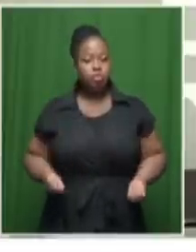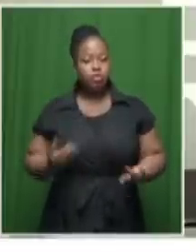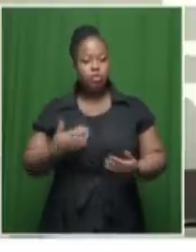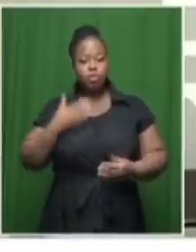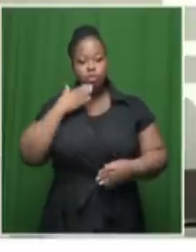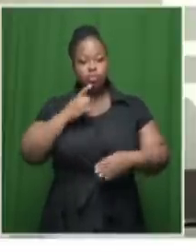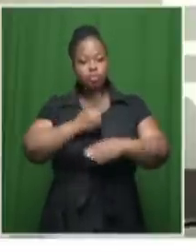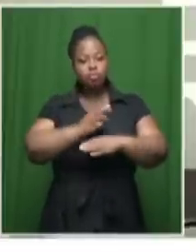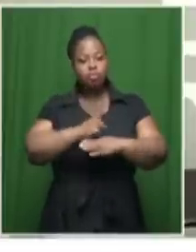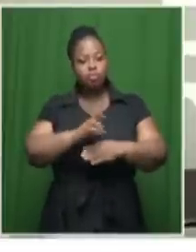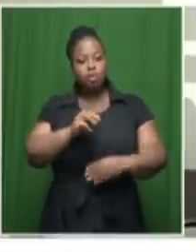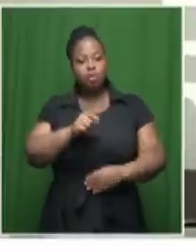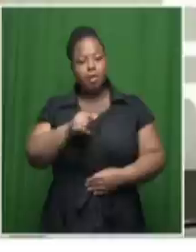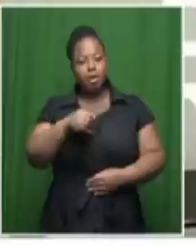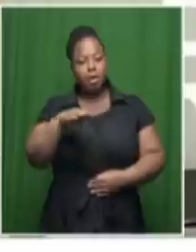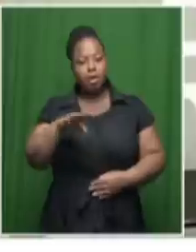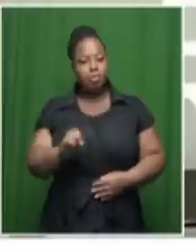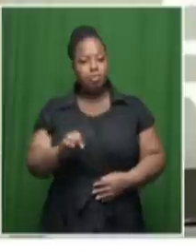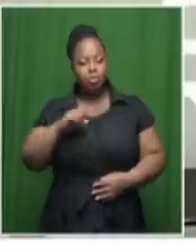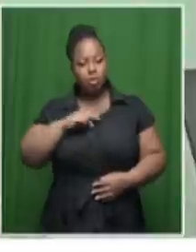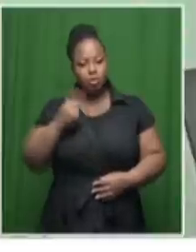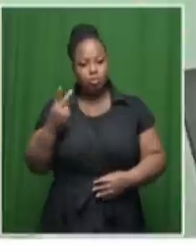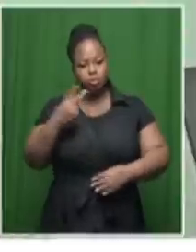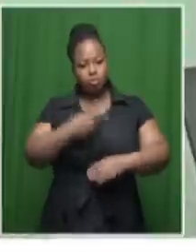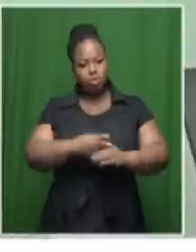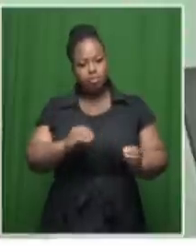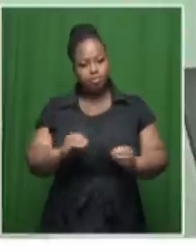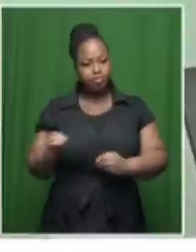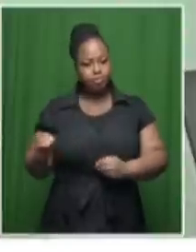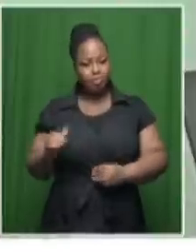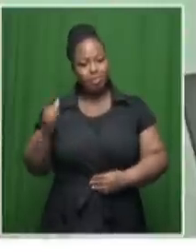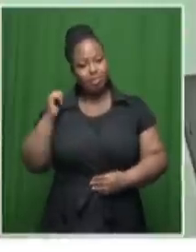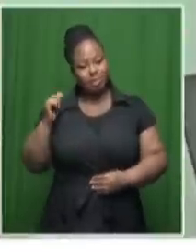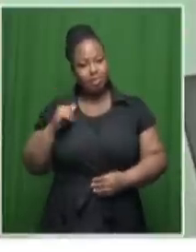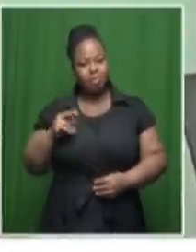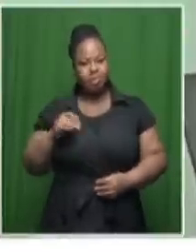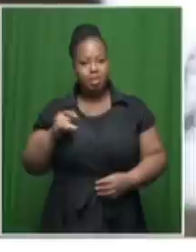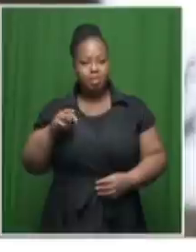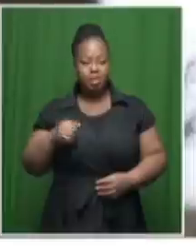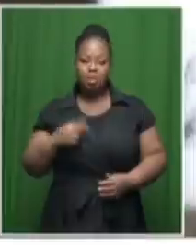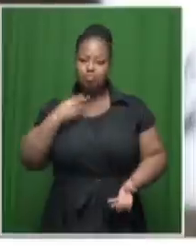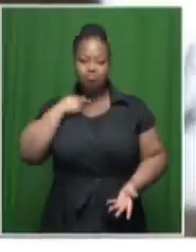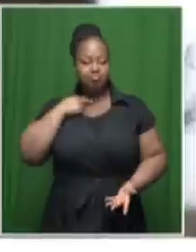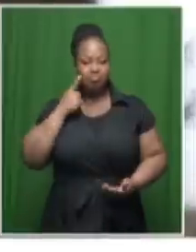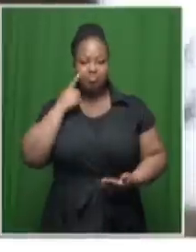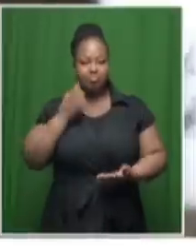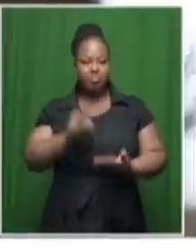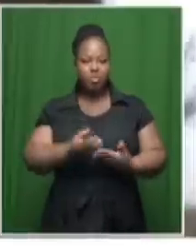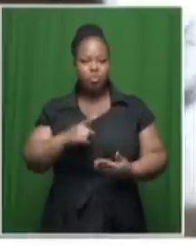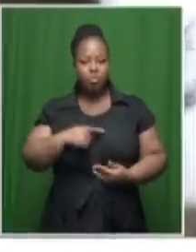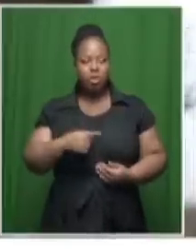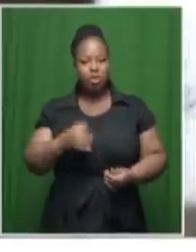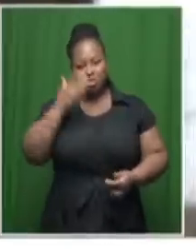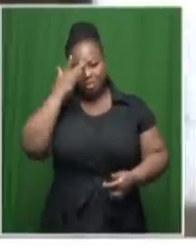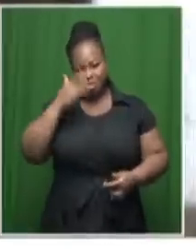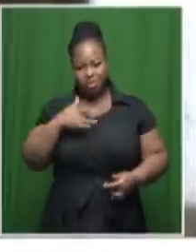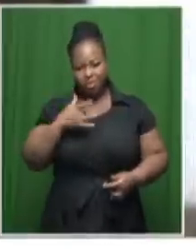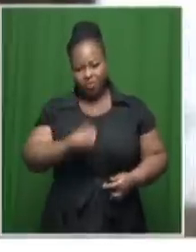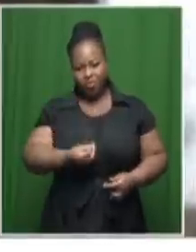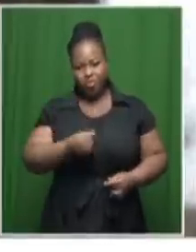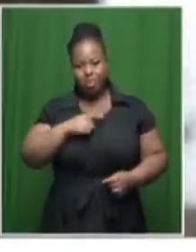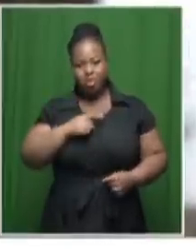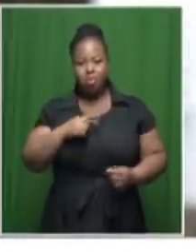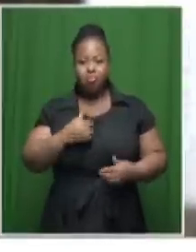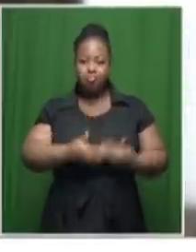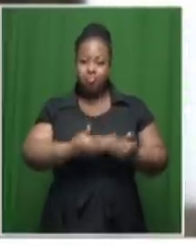Dr. Mahabo Manamela, after a two-day delay. Yesterday, Manamela failed to testify as she reported sick. Now,